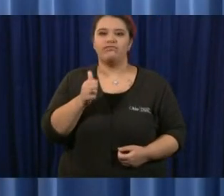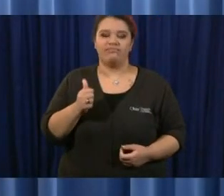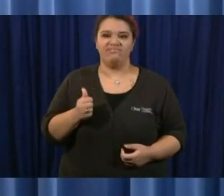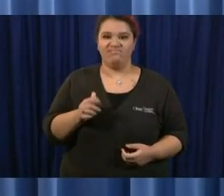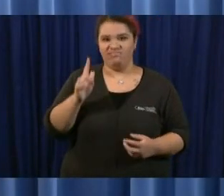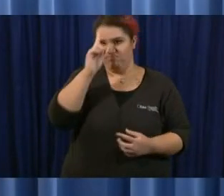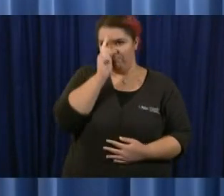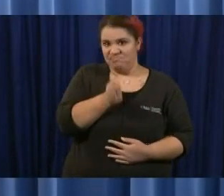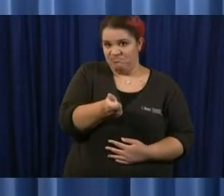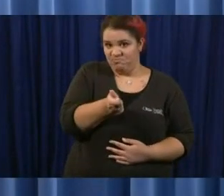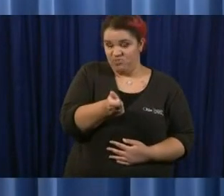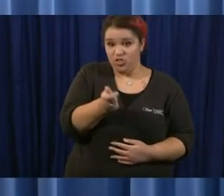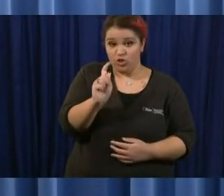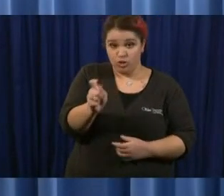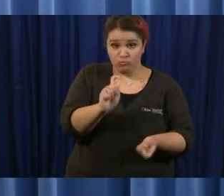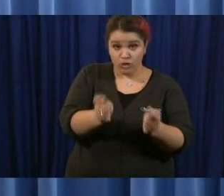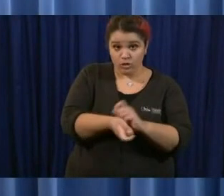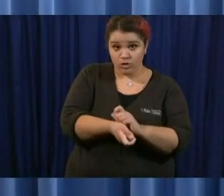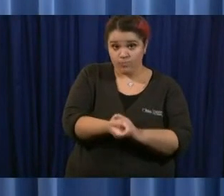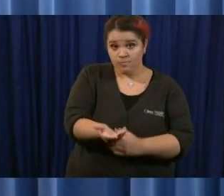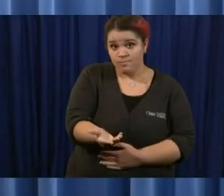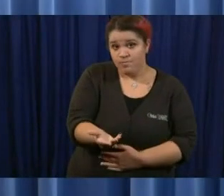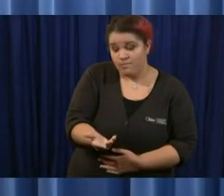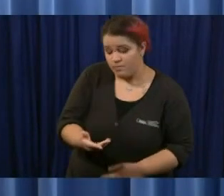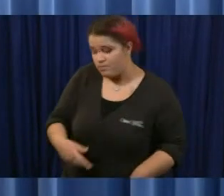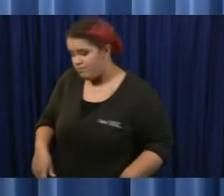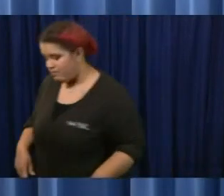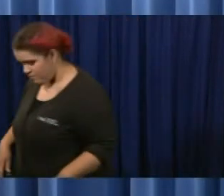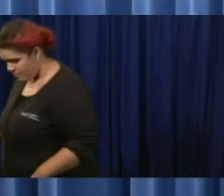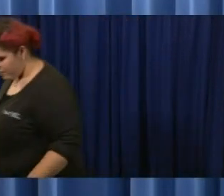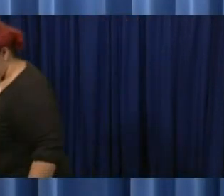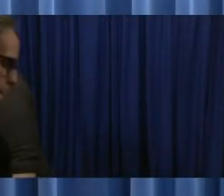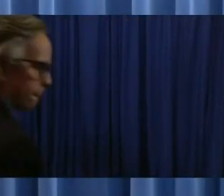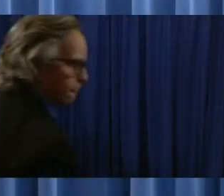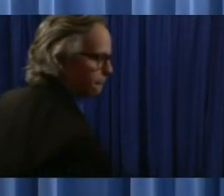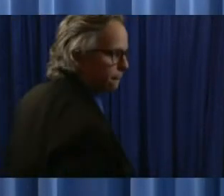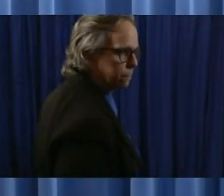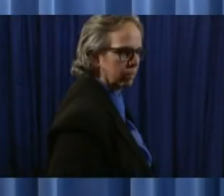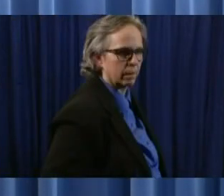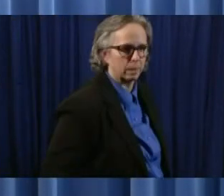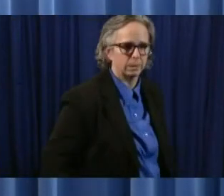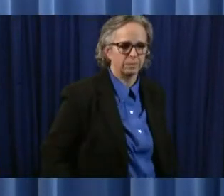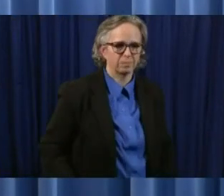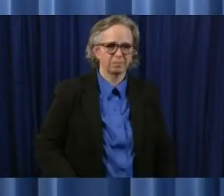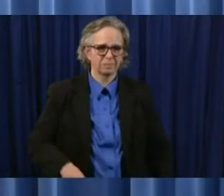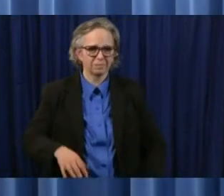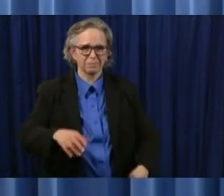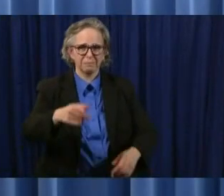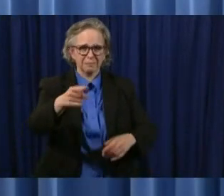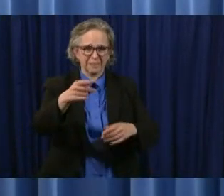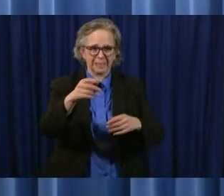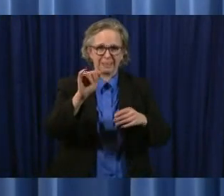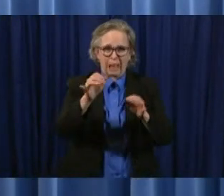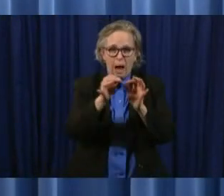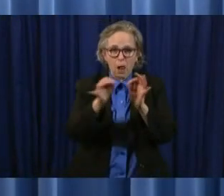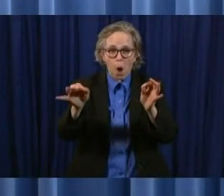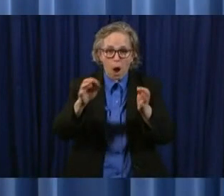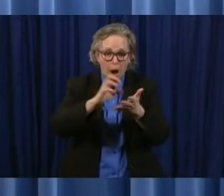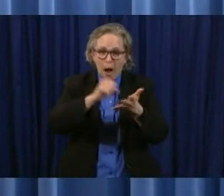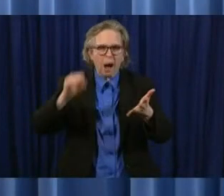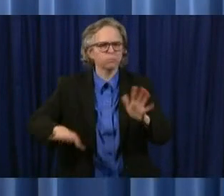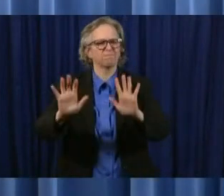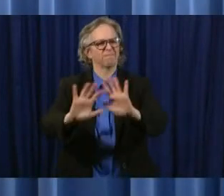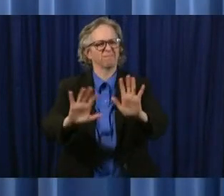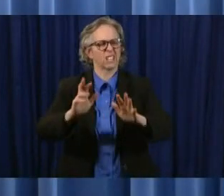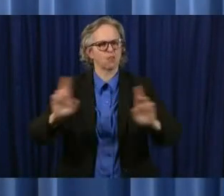you know i i i i don't think we are ready to do that um you know what is concerning is that